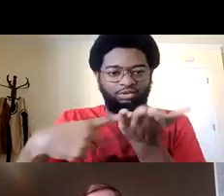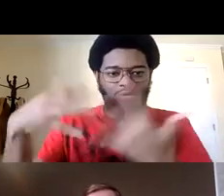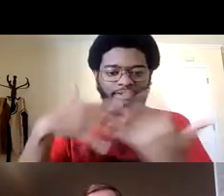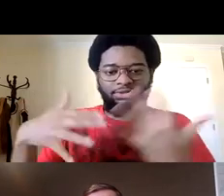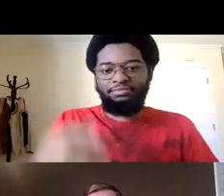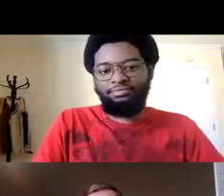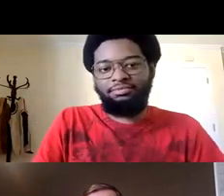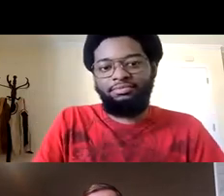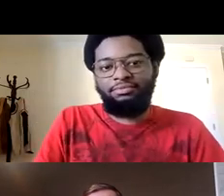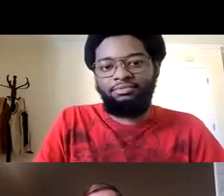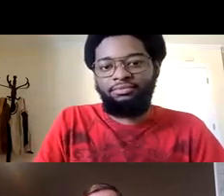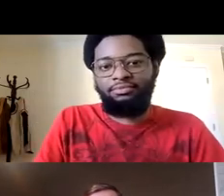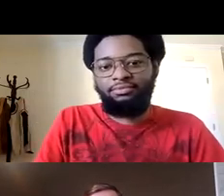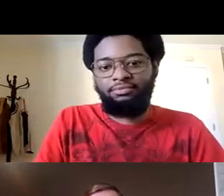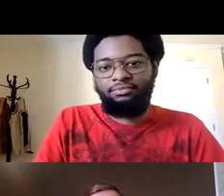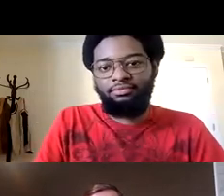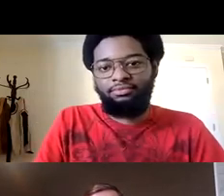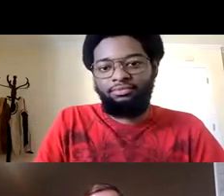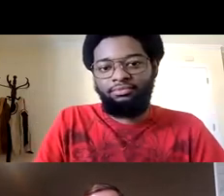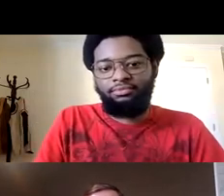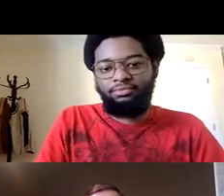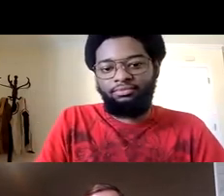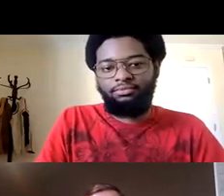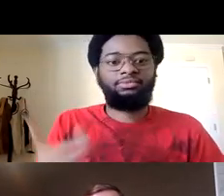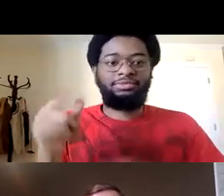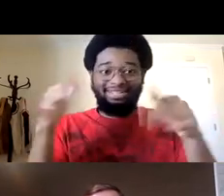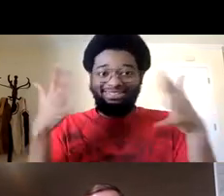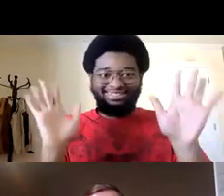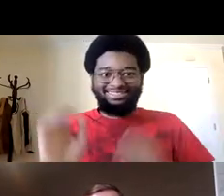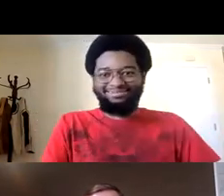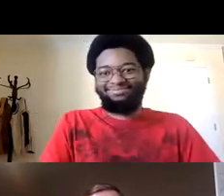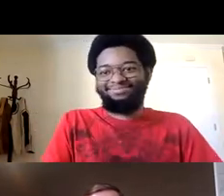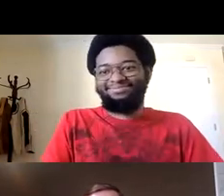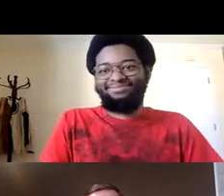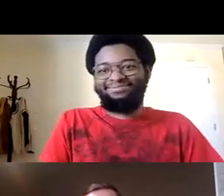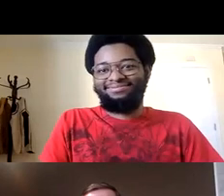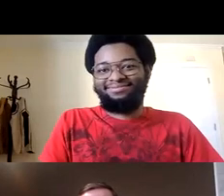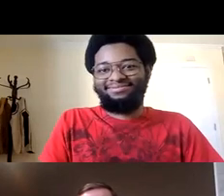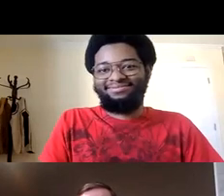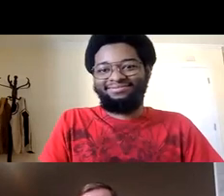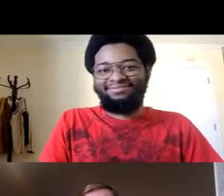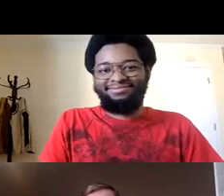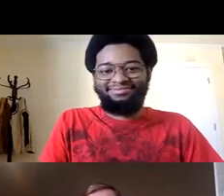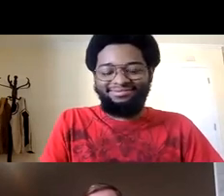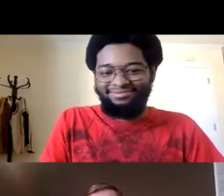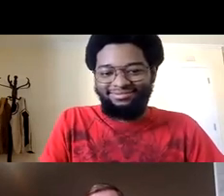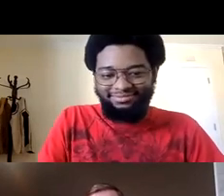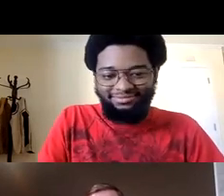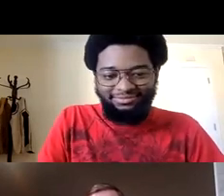is there any sign that you want us to show any comments and that's open for discussion so that's it for our presentation